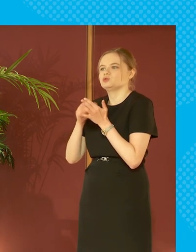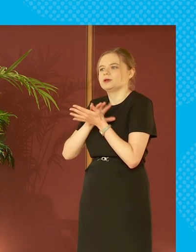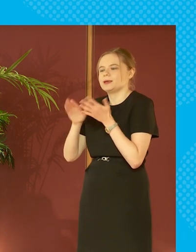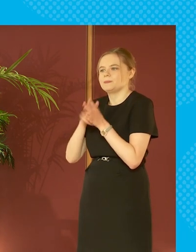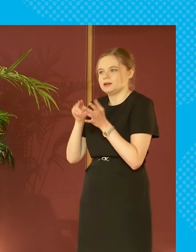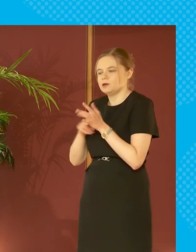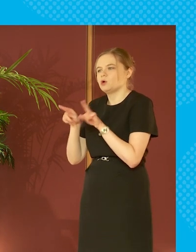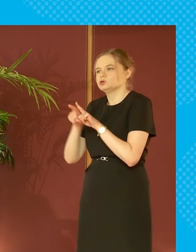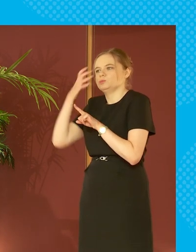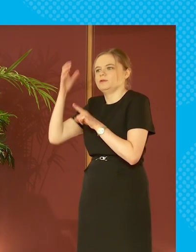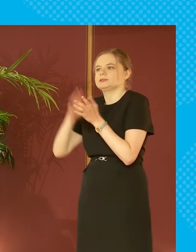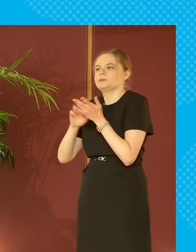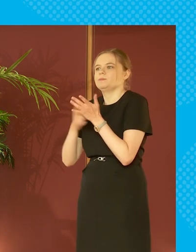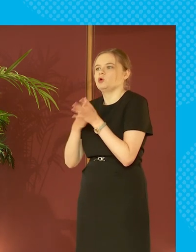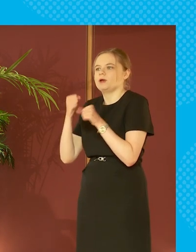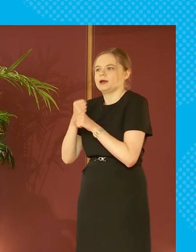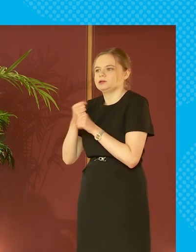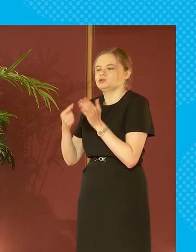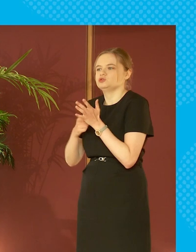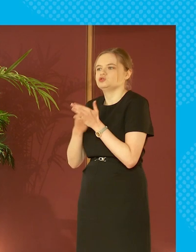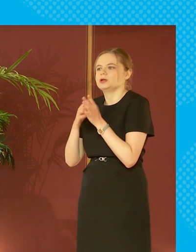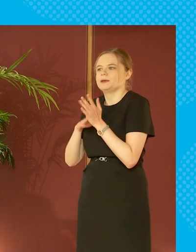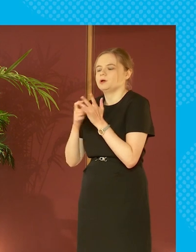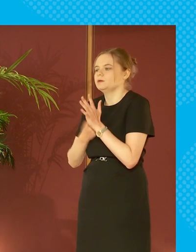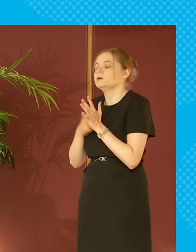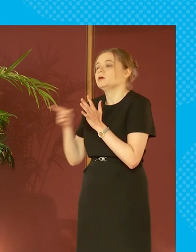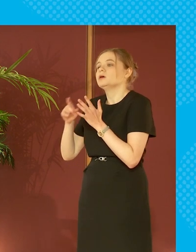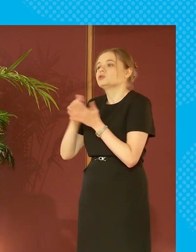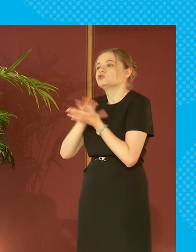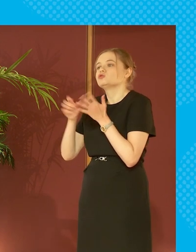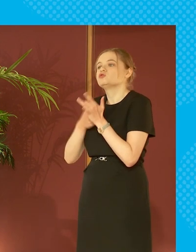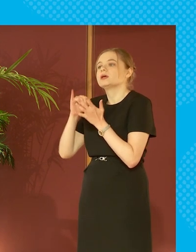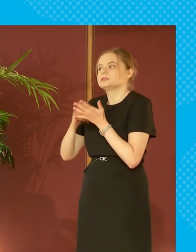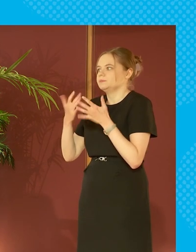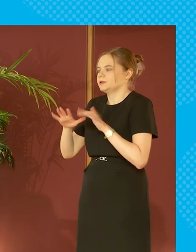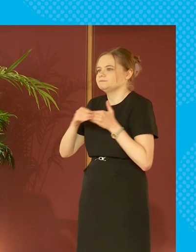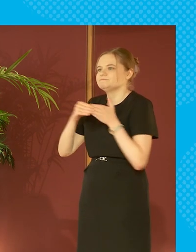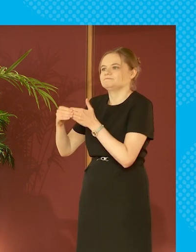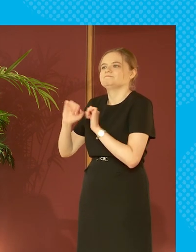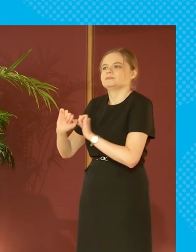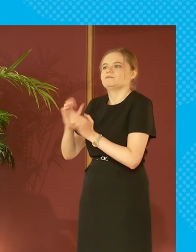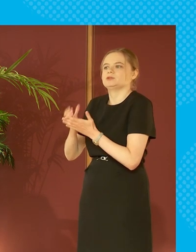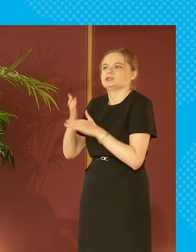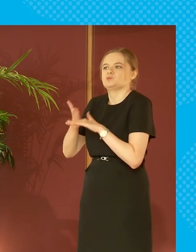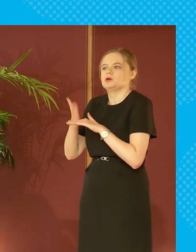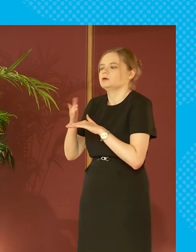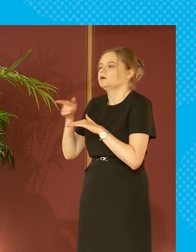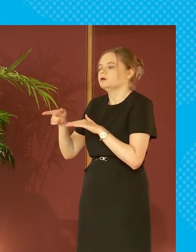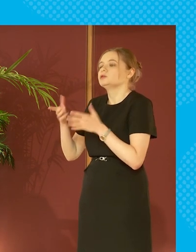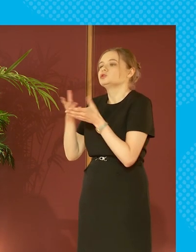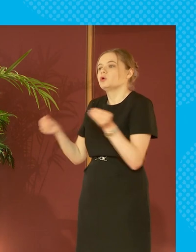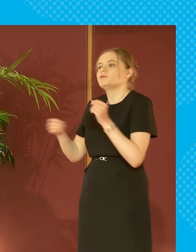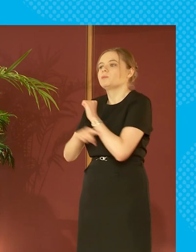Chris leads the Joseph Roundtree Foundation's work in Scotland to solve poverty. Prior to joining the foundation Chris